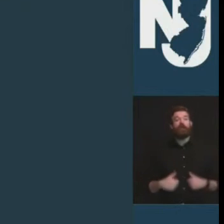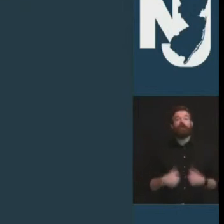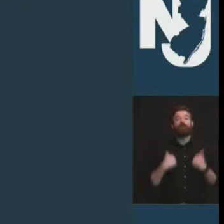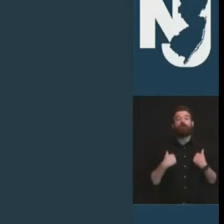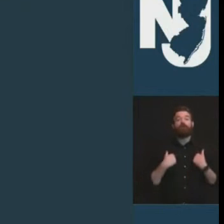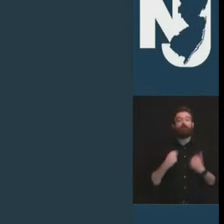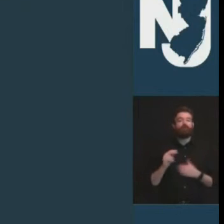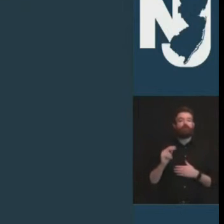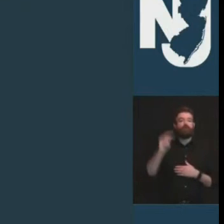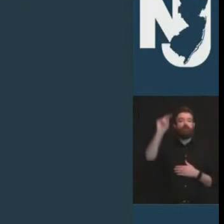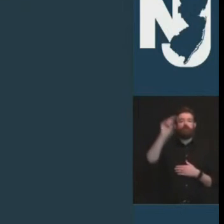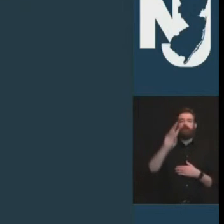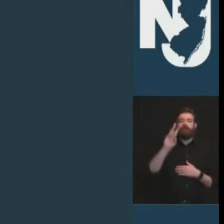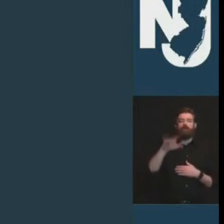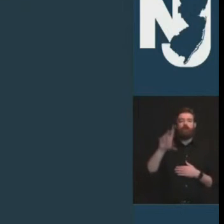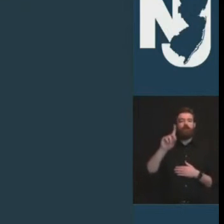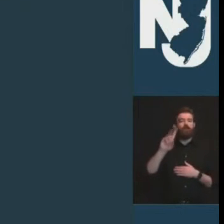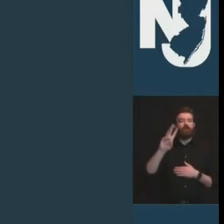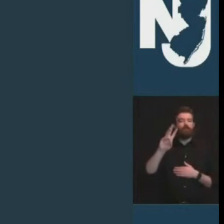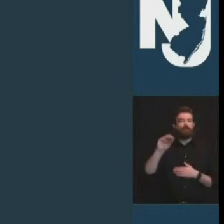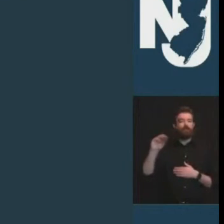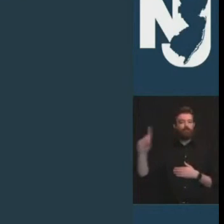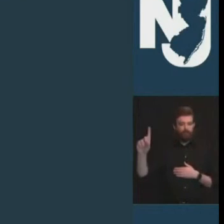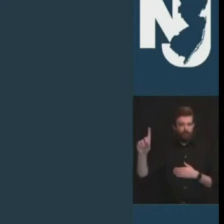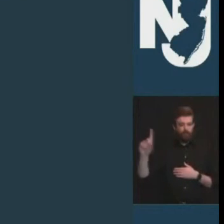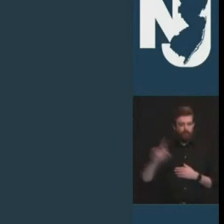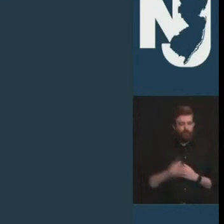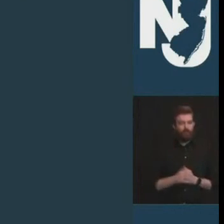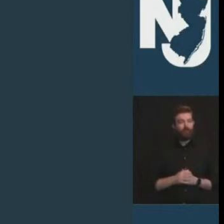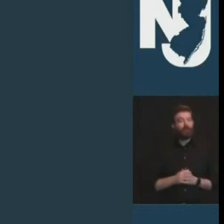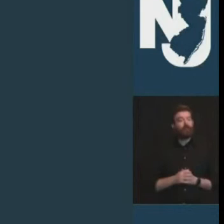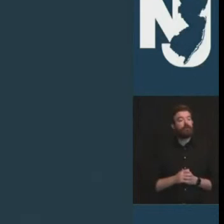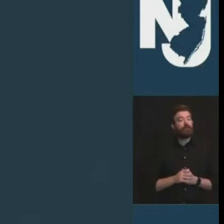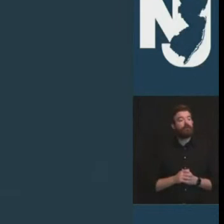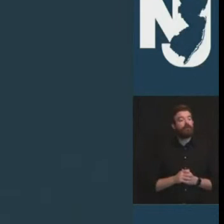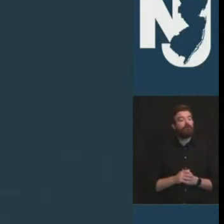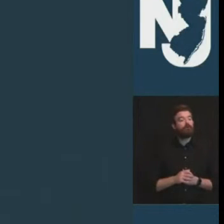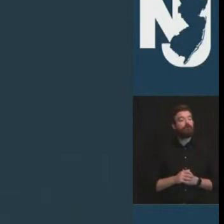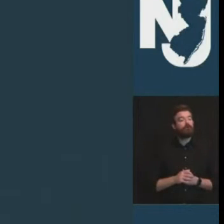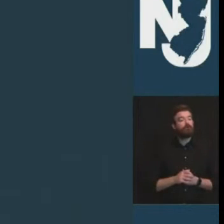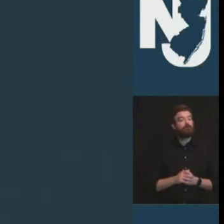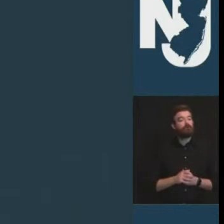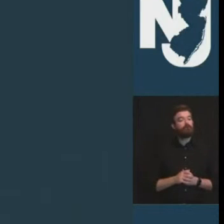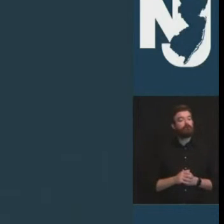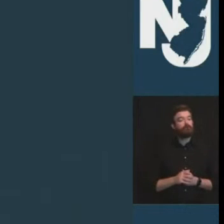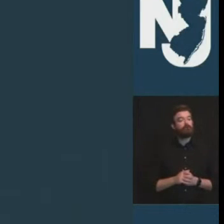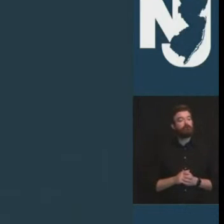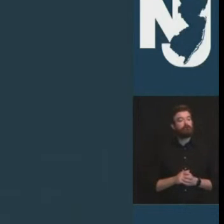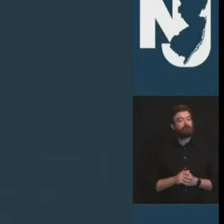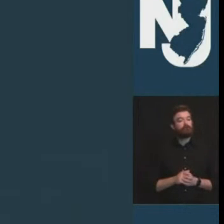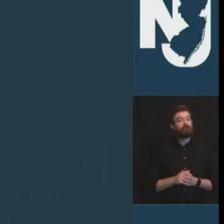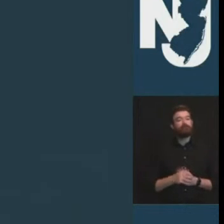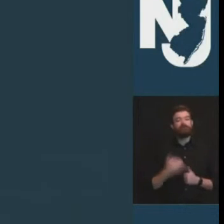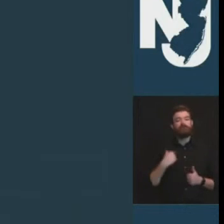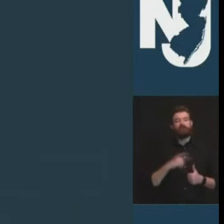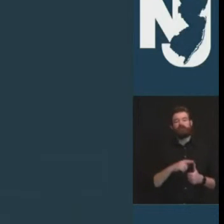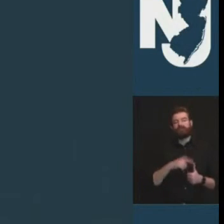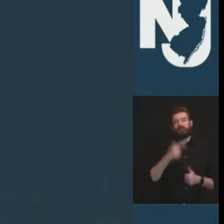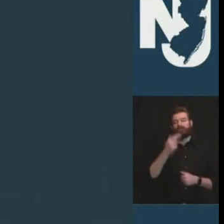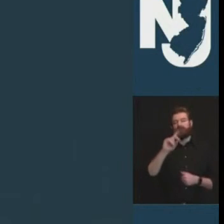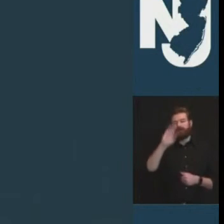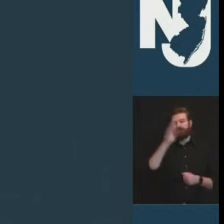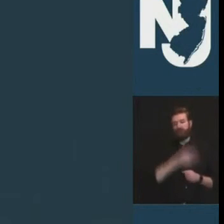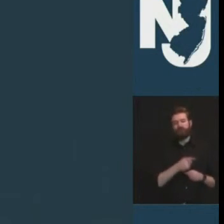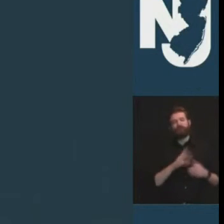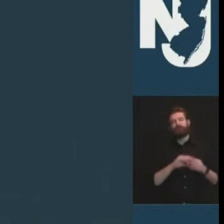aforementioned richie and gerard in eulogizing his grandfather gerard summed him up this way and i quote him the most selfless